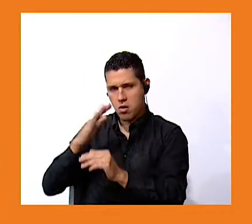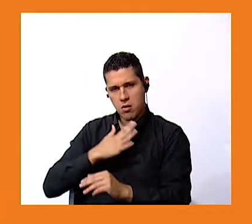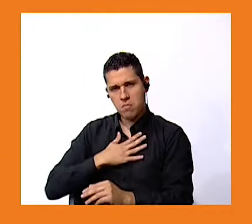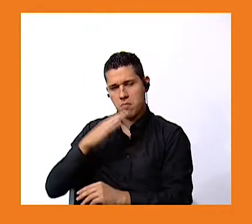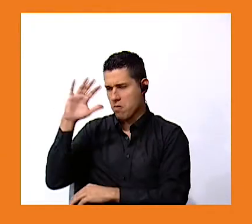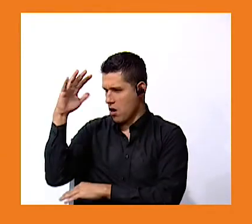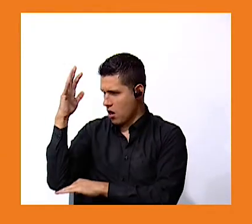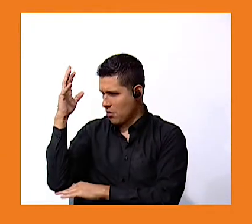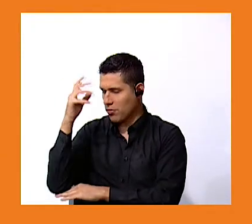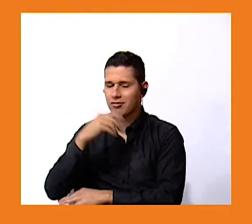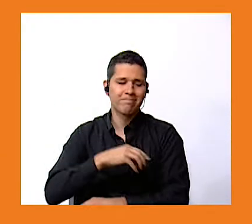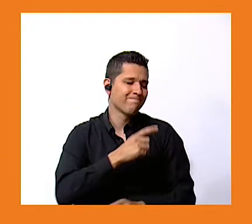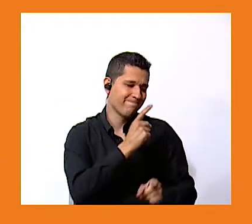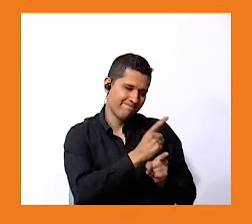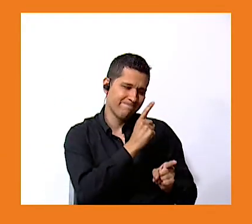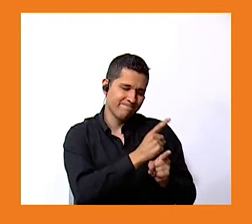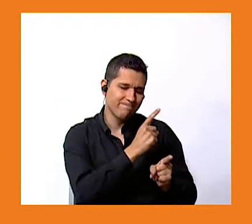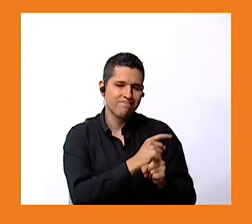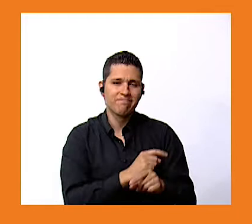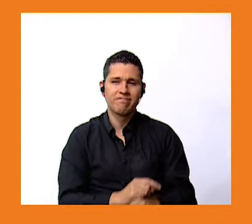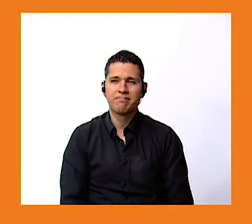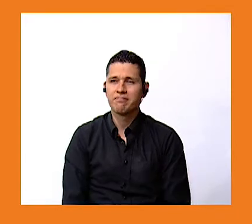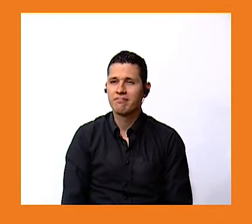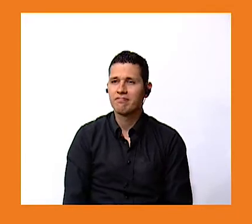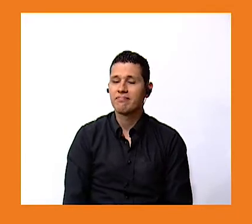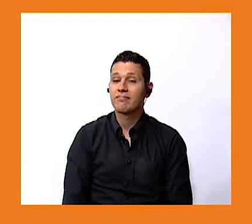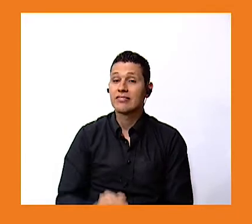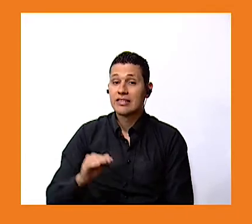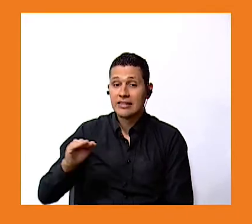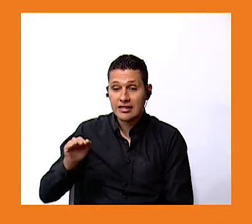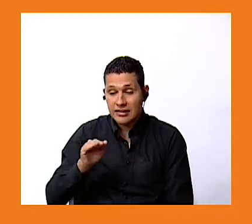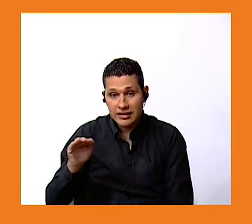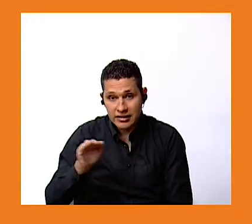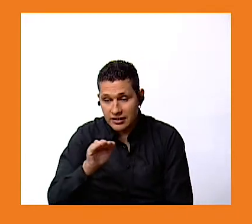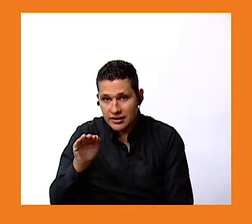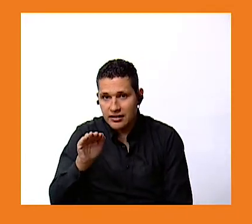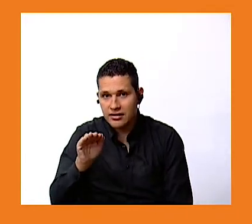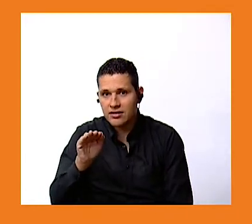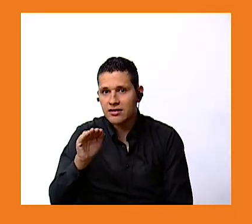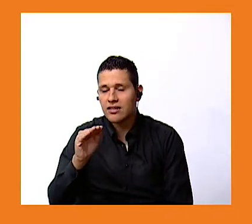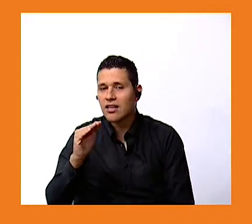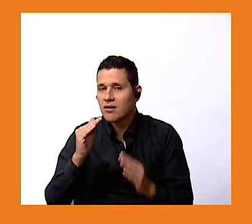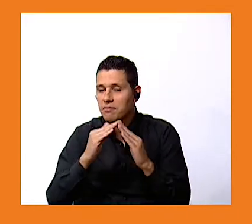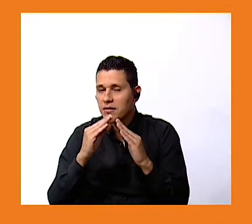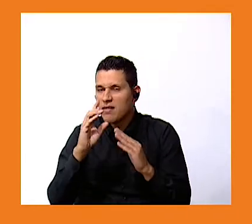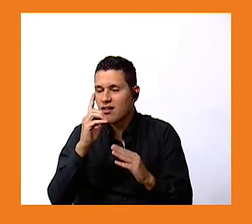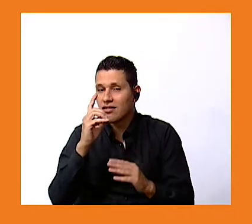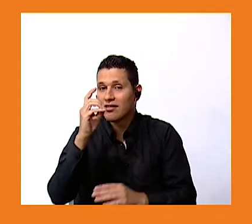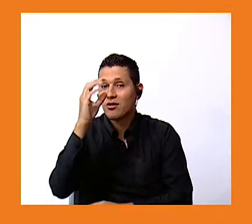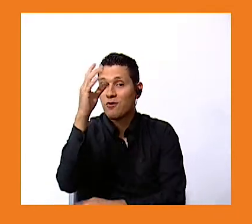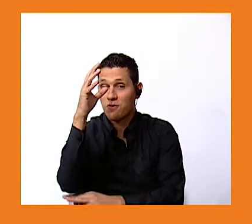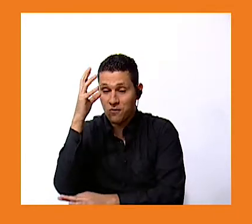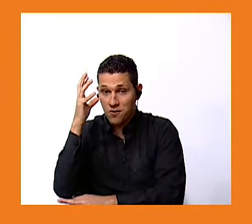the snake lives in the forest i don't like snakes